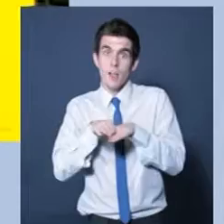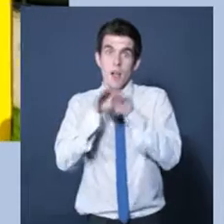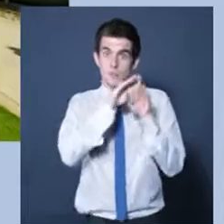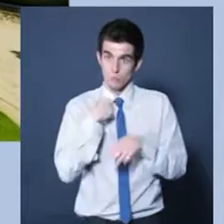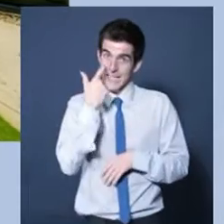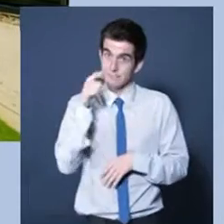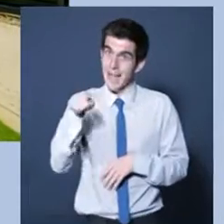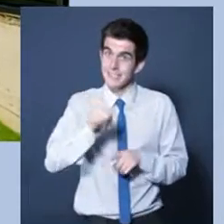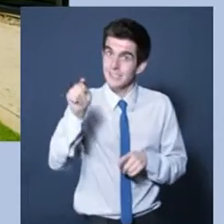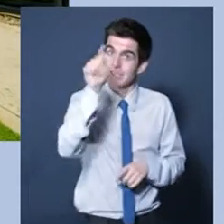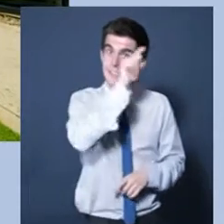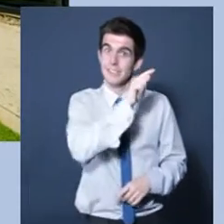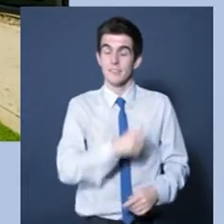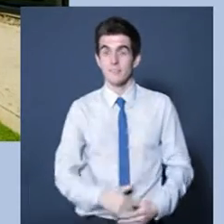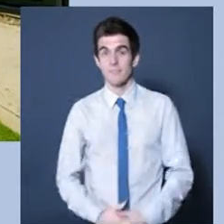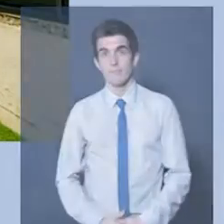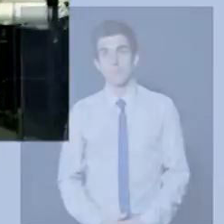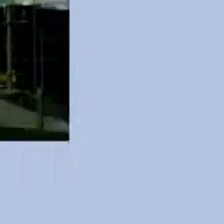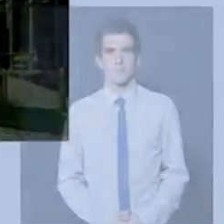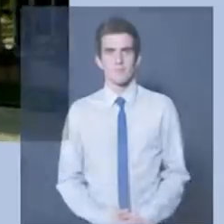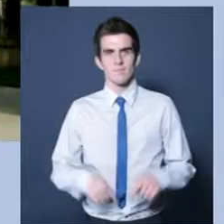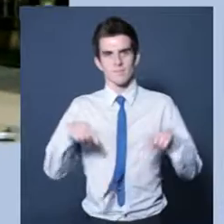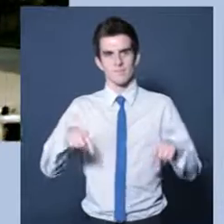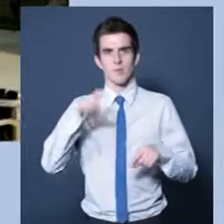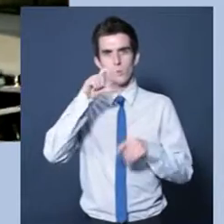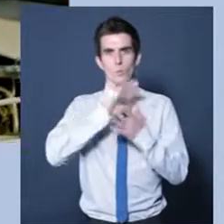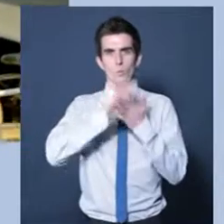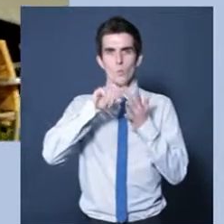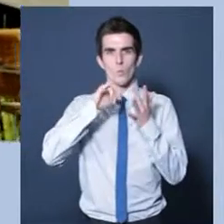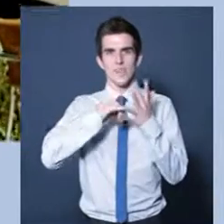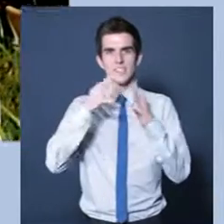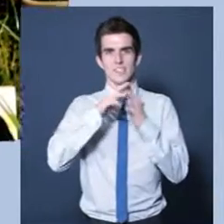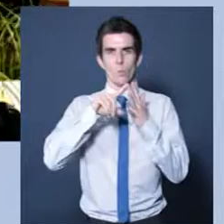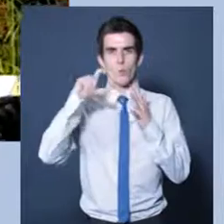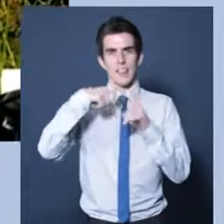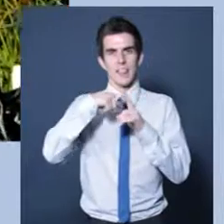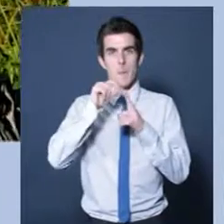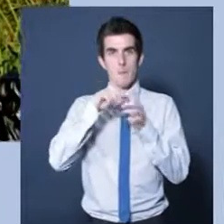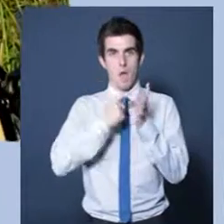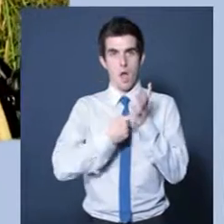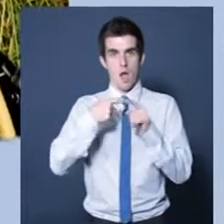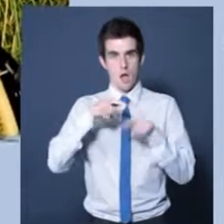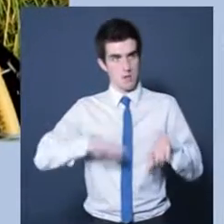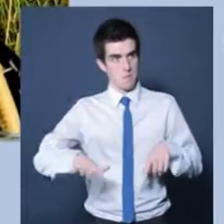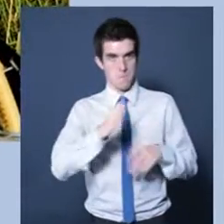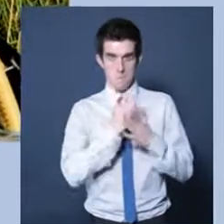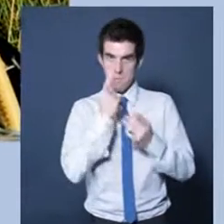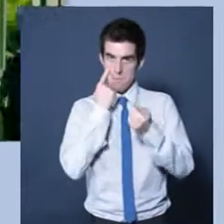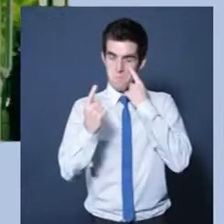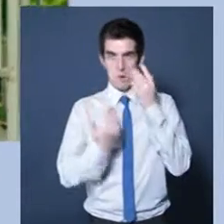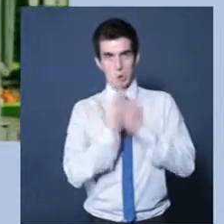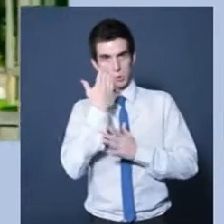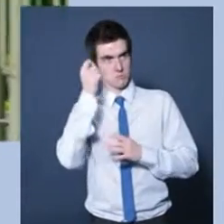Chiswick Park, which is where we are now, is actually quite an unusual concept in that it's a workplace,